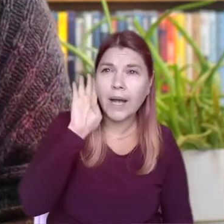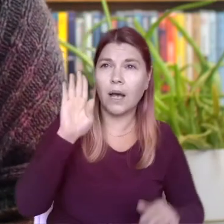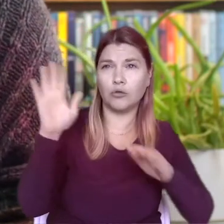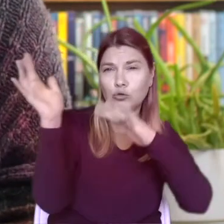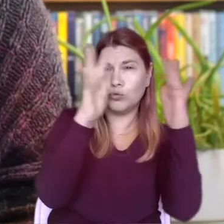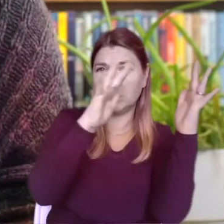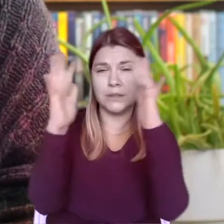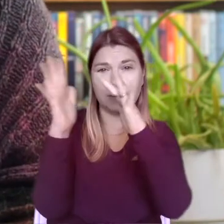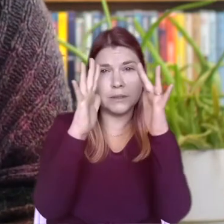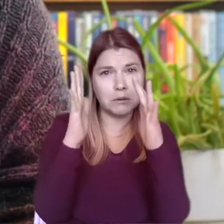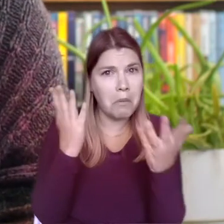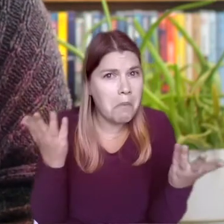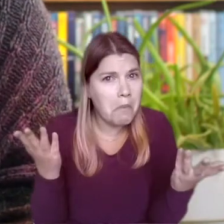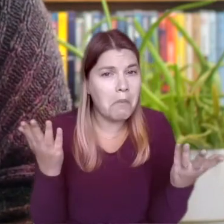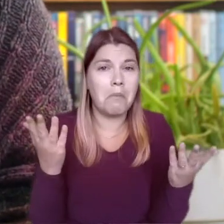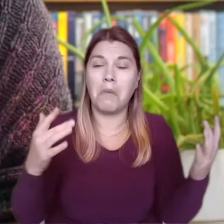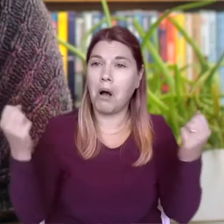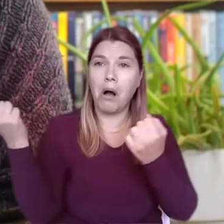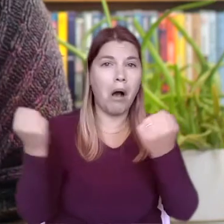Can you hear cars passing by?